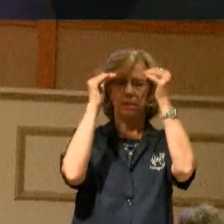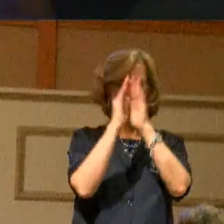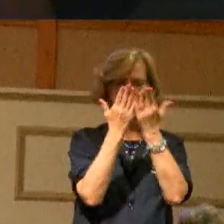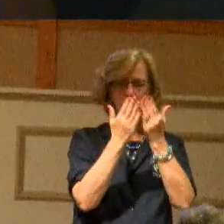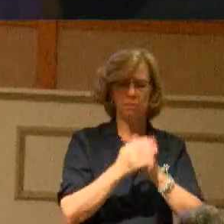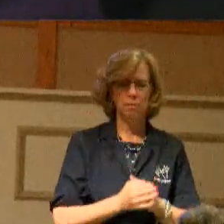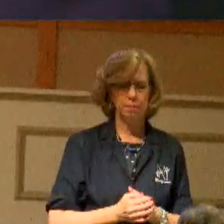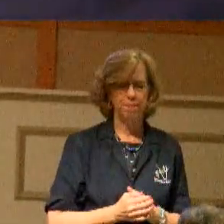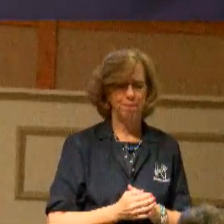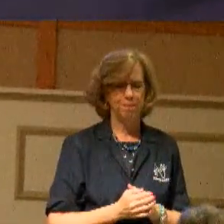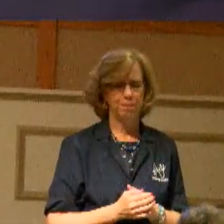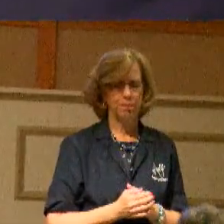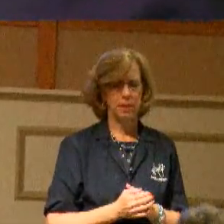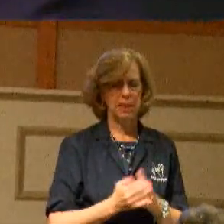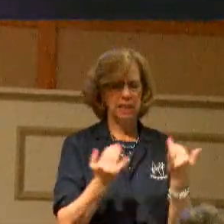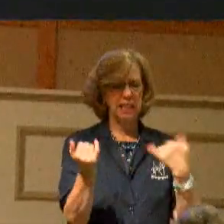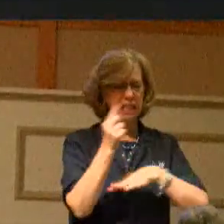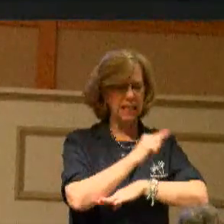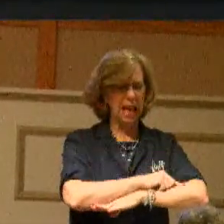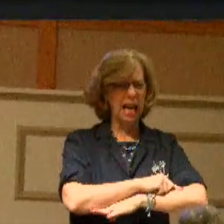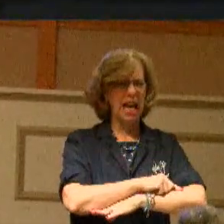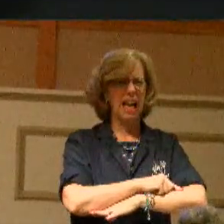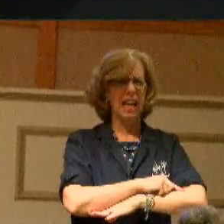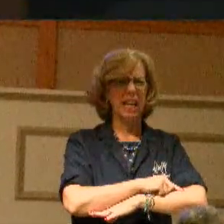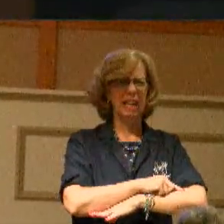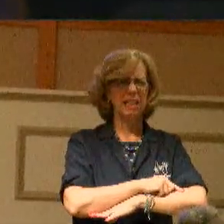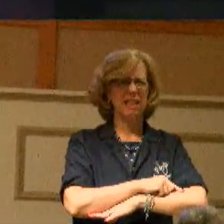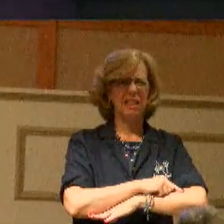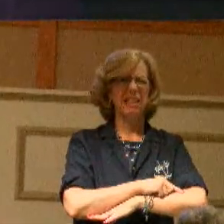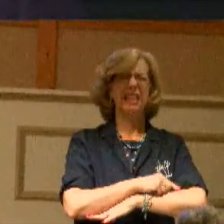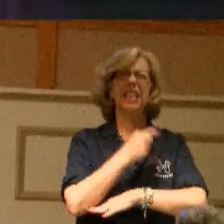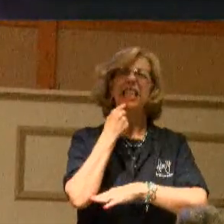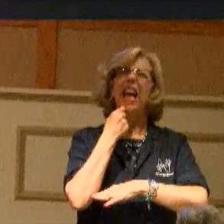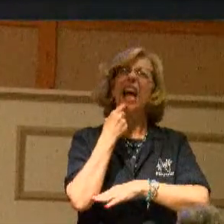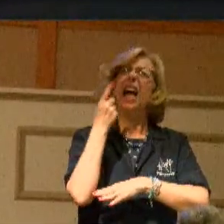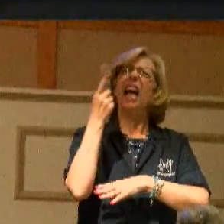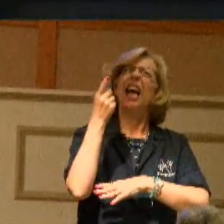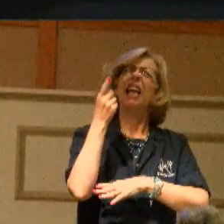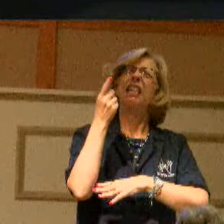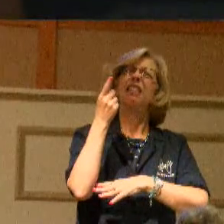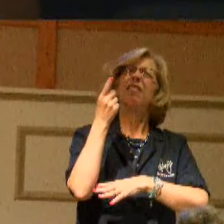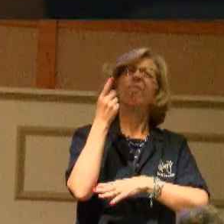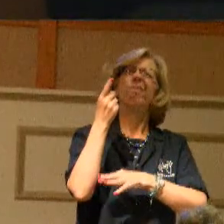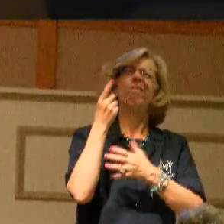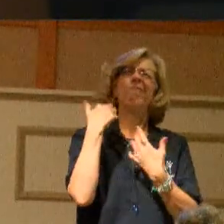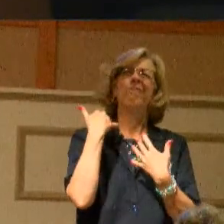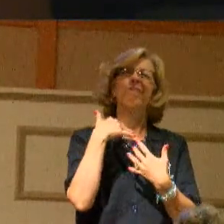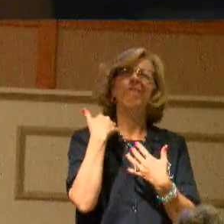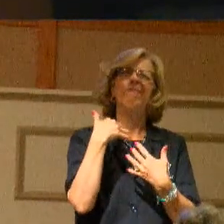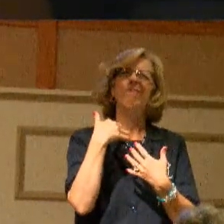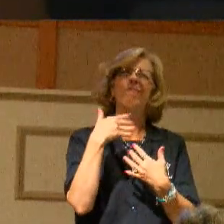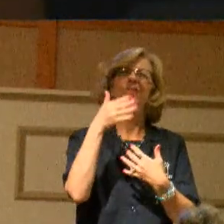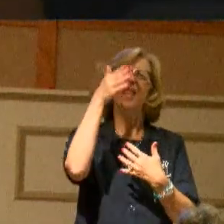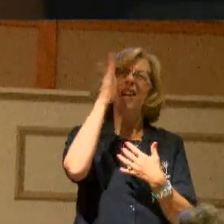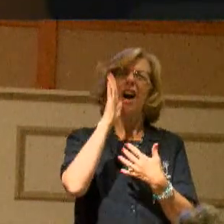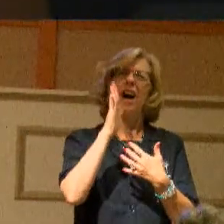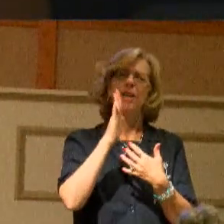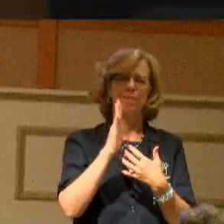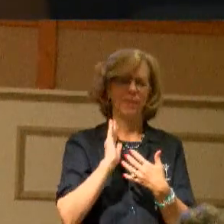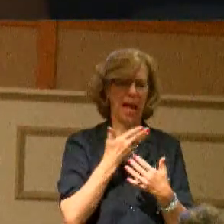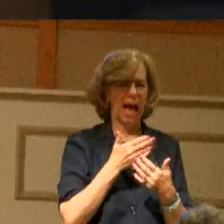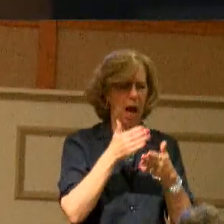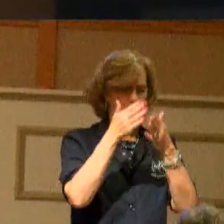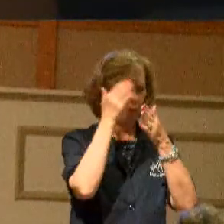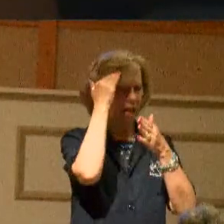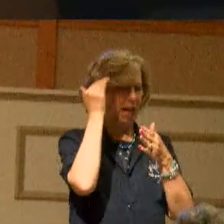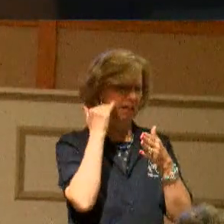Would you today just reach out to God because I know He's reaching out to you. Our heads are bowed, our eyes